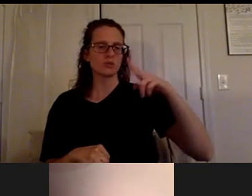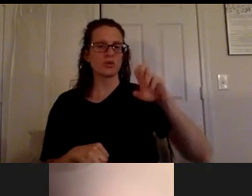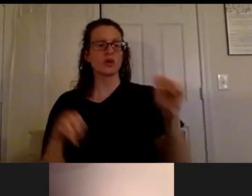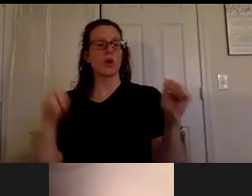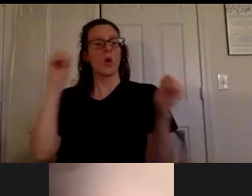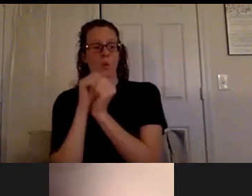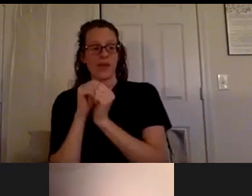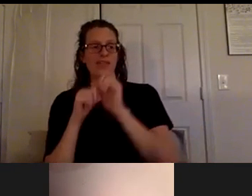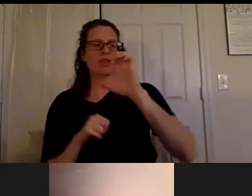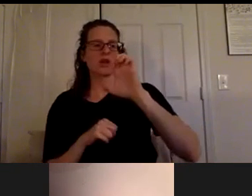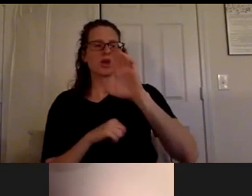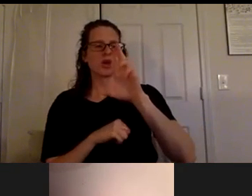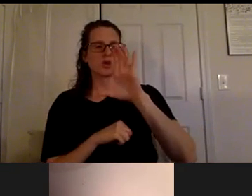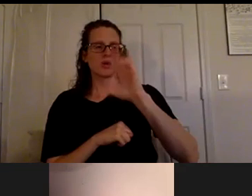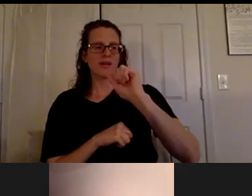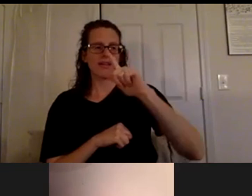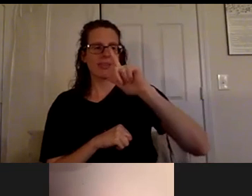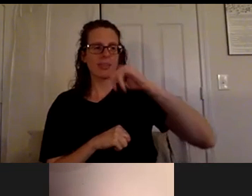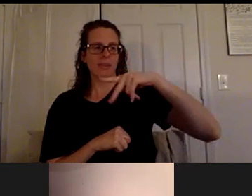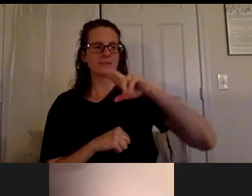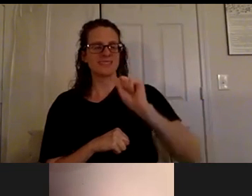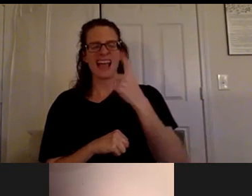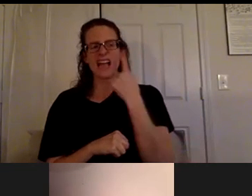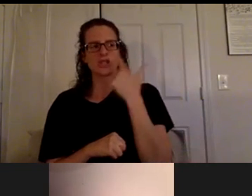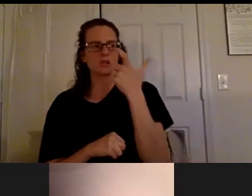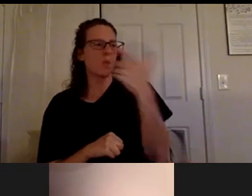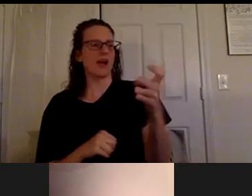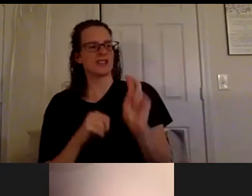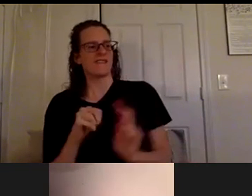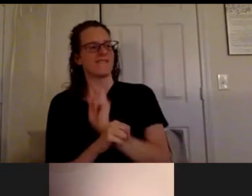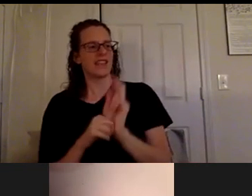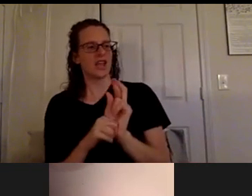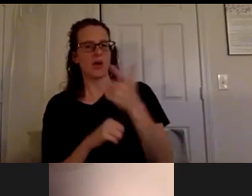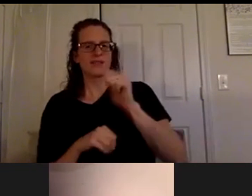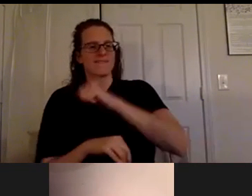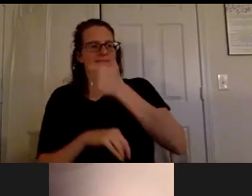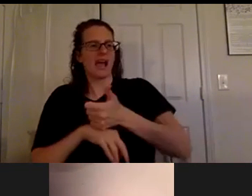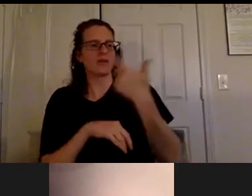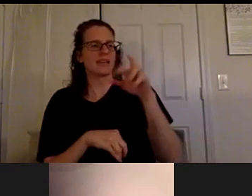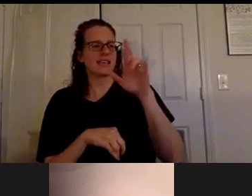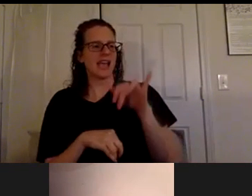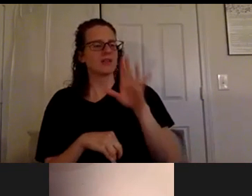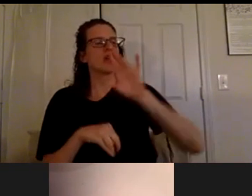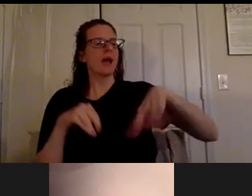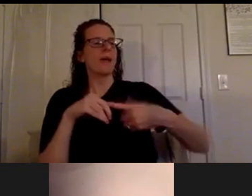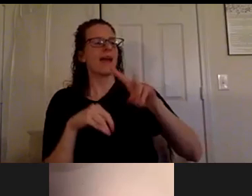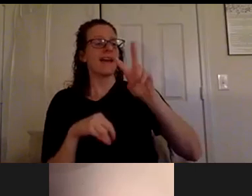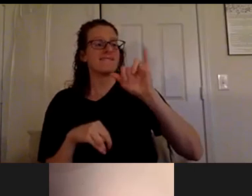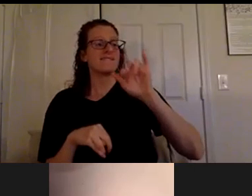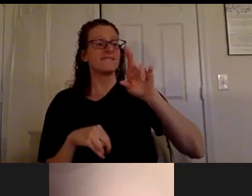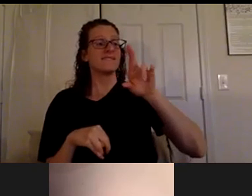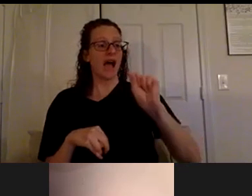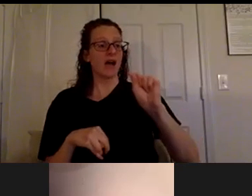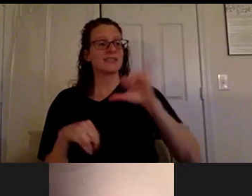a video of gary talking about um things viruses that go in our lungs